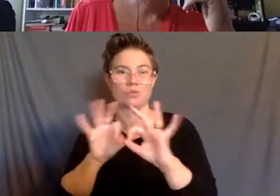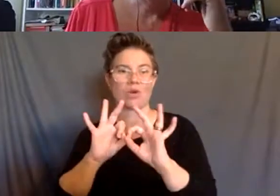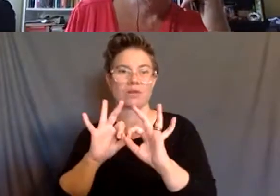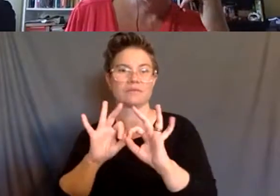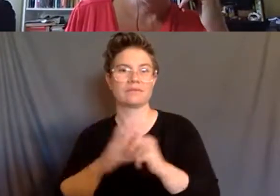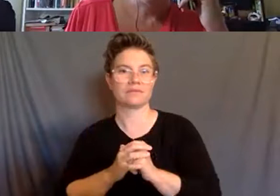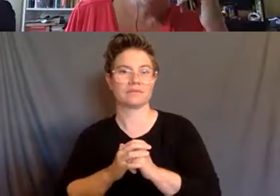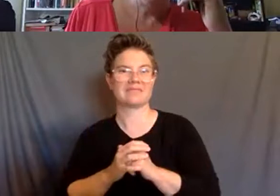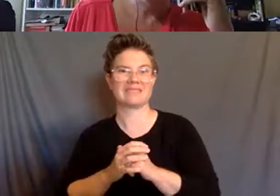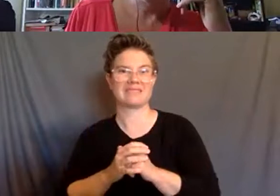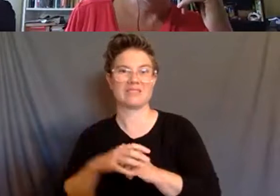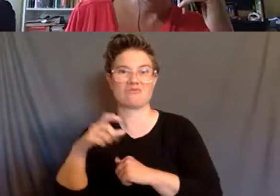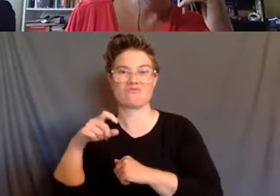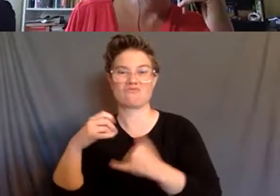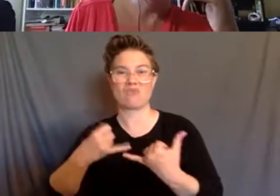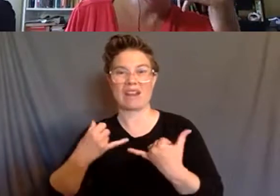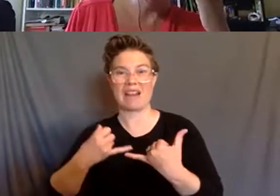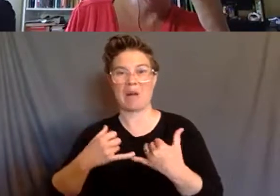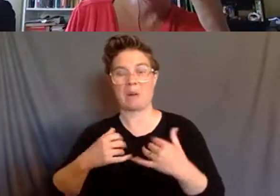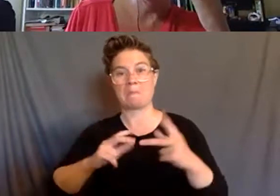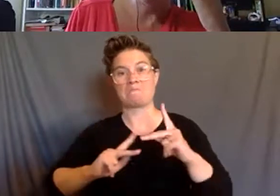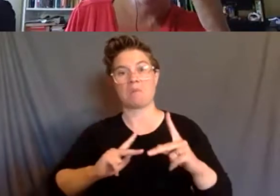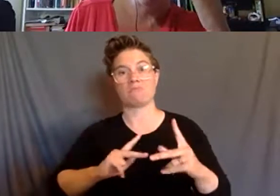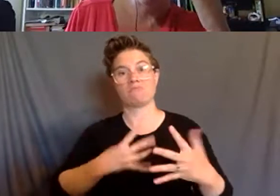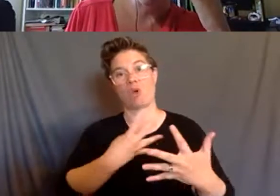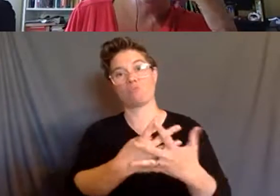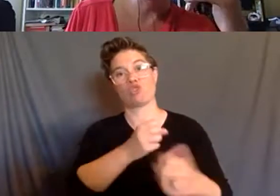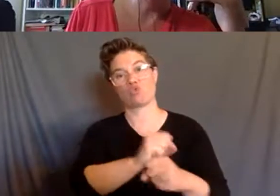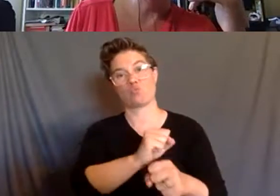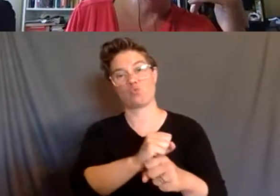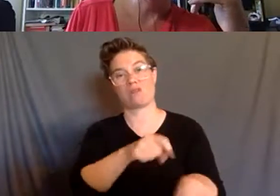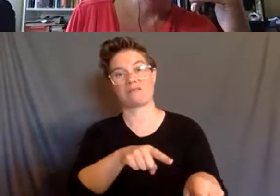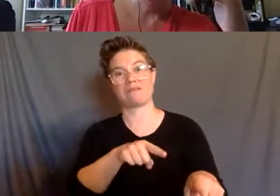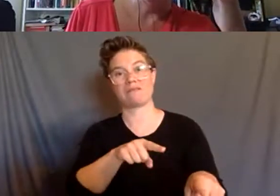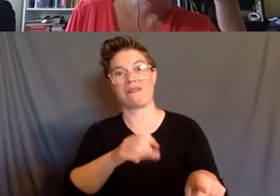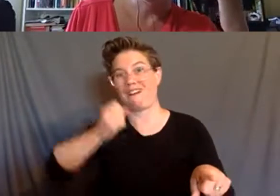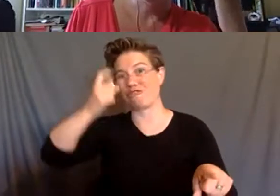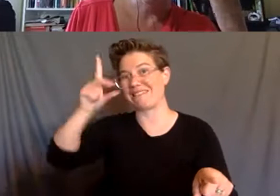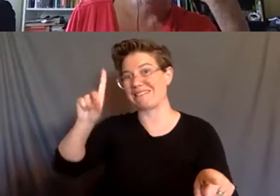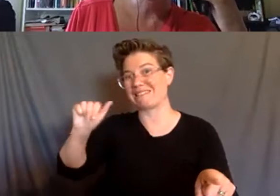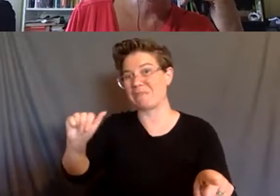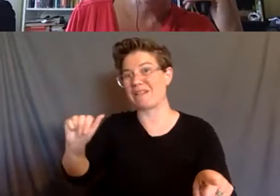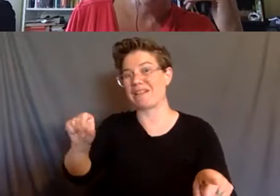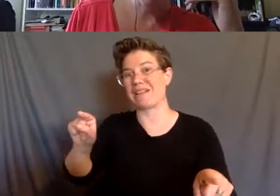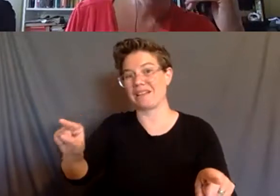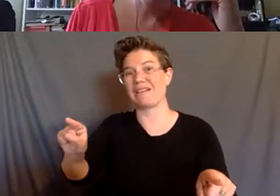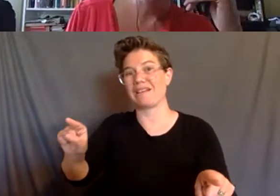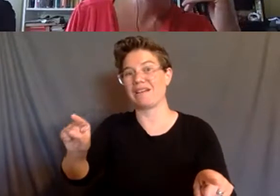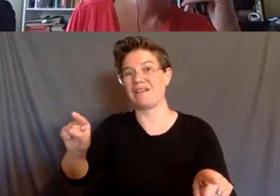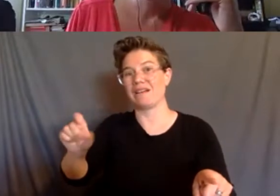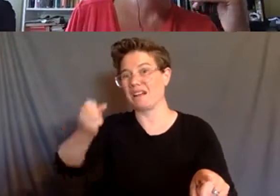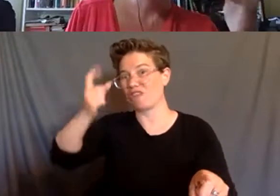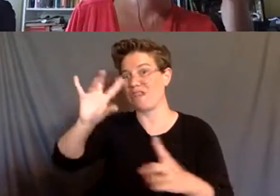people who do prison work to be more disability culturally competent,